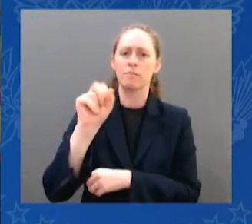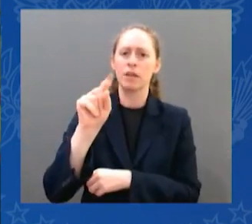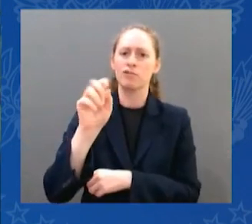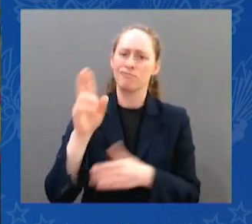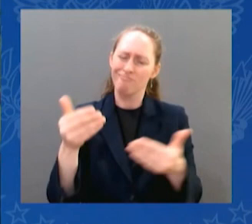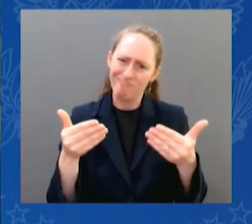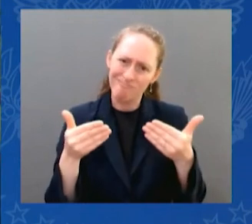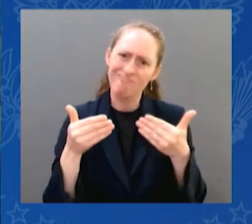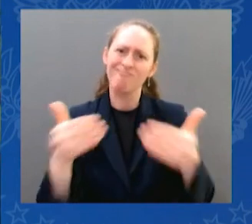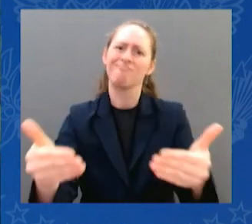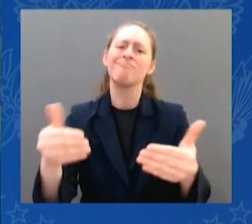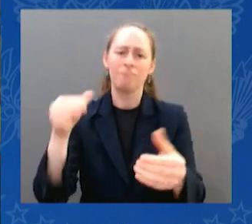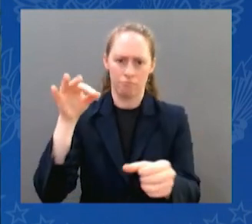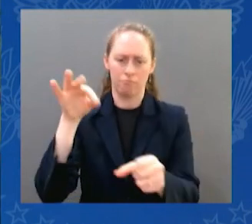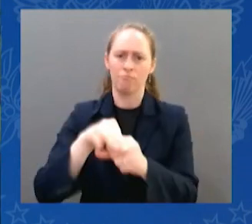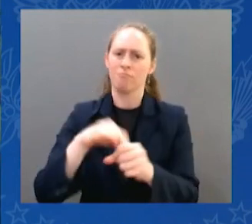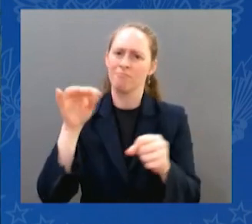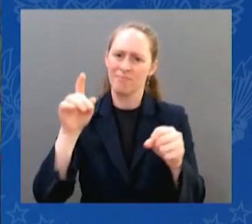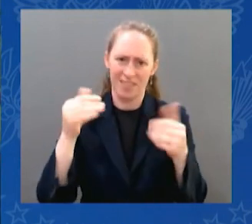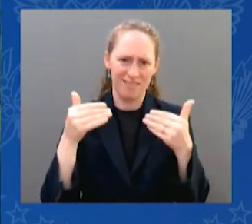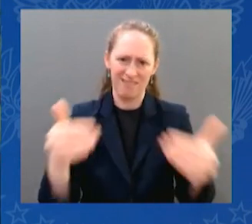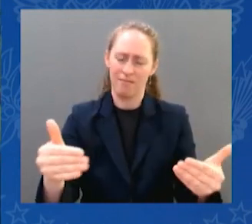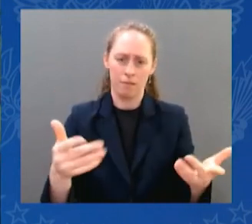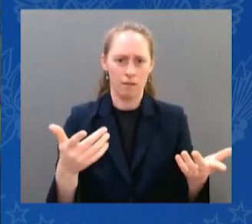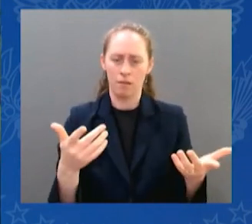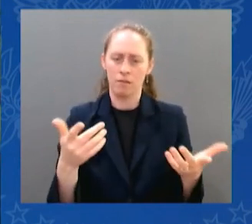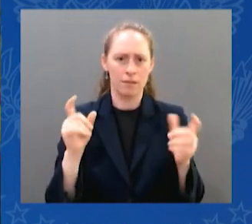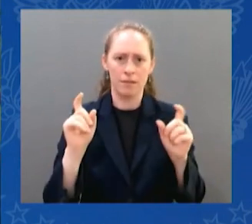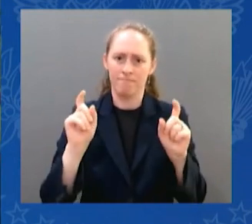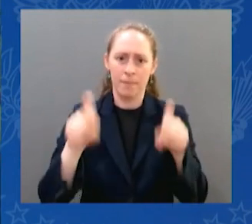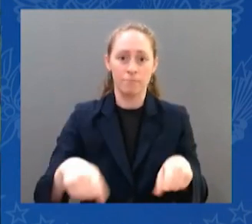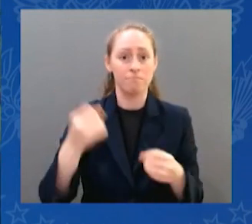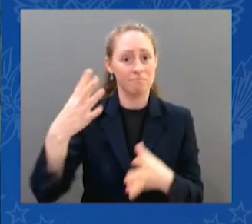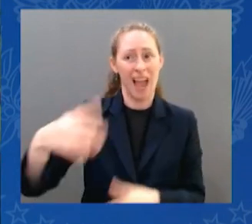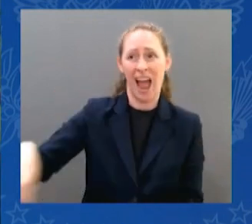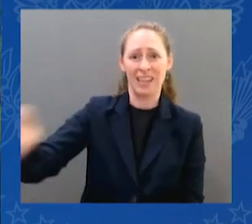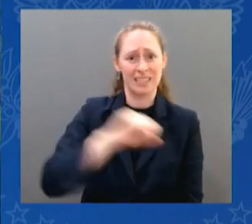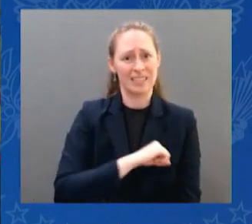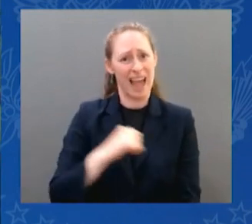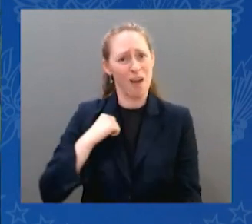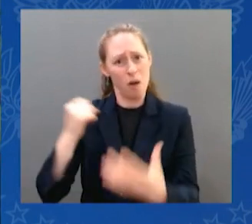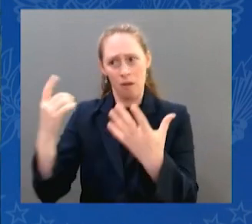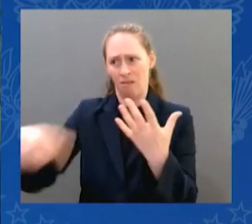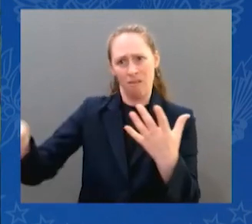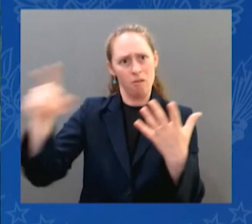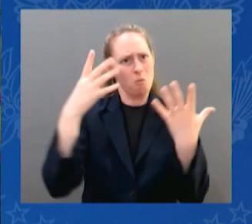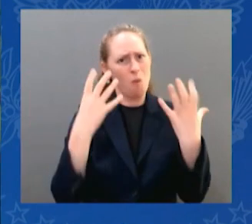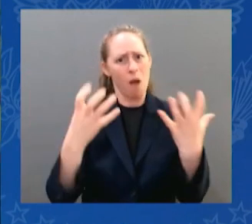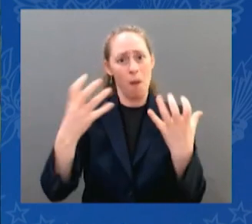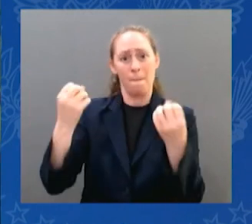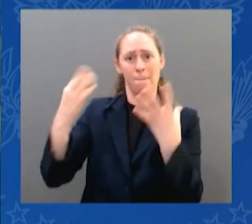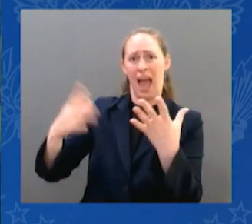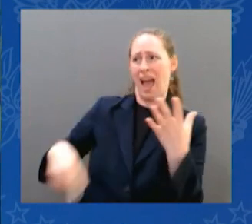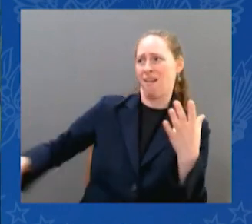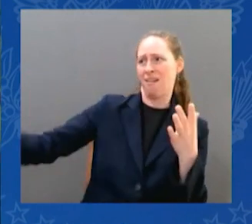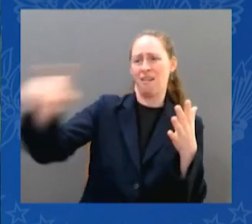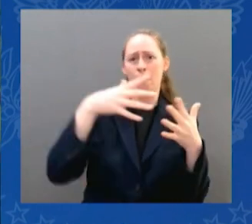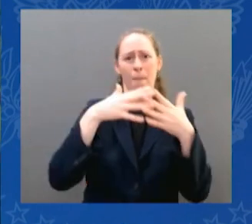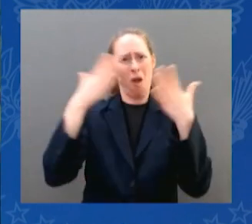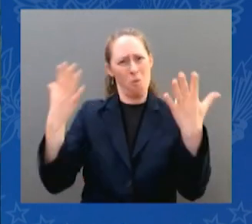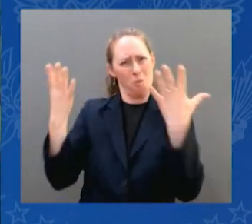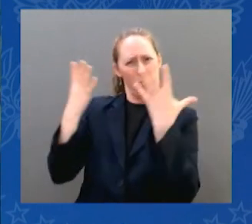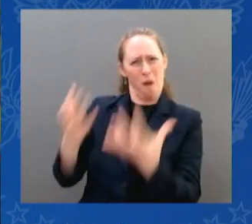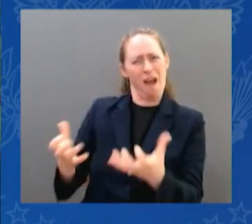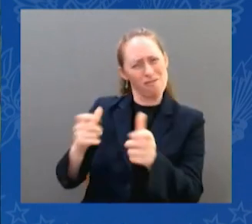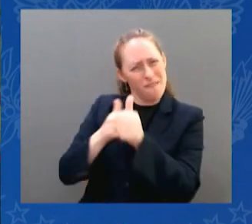majority of Americans. But we understand our options are limited until next January with a new Senate. And we're all going be focusing very